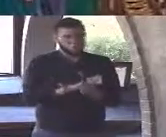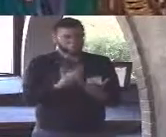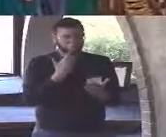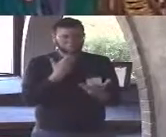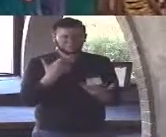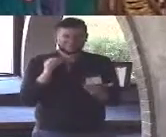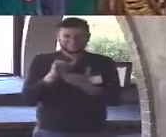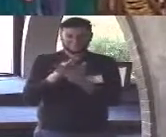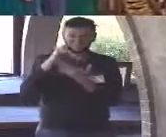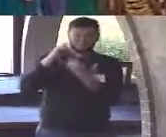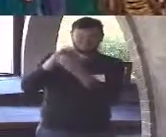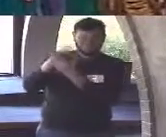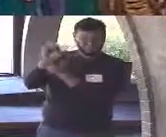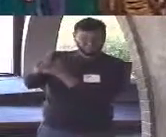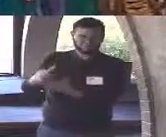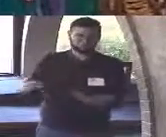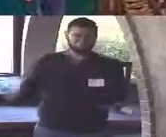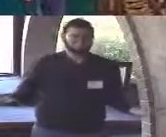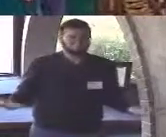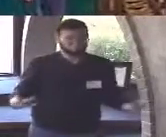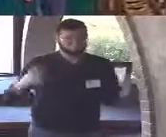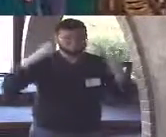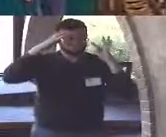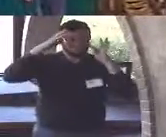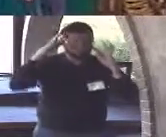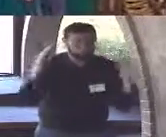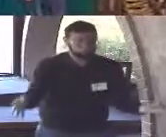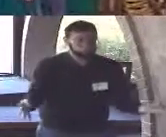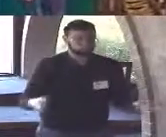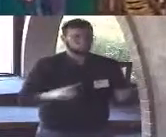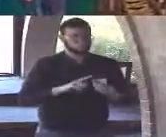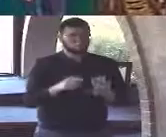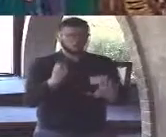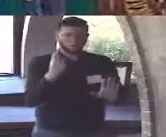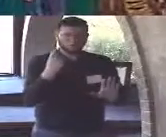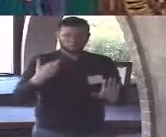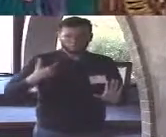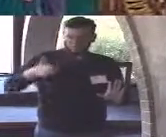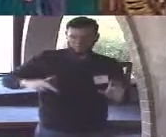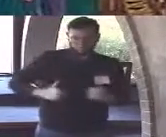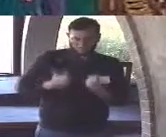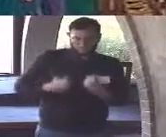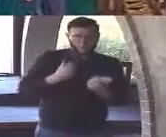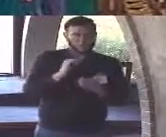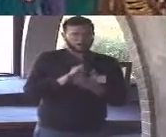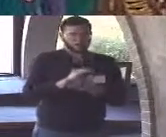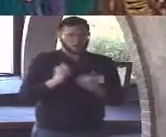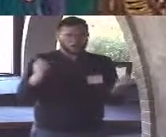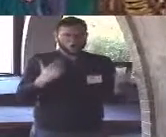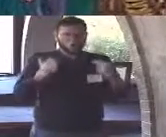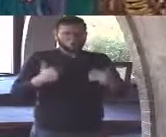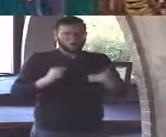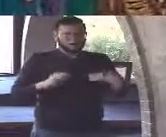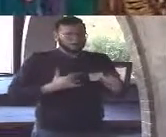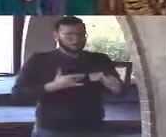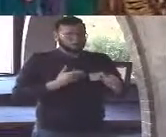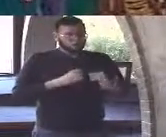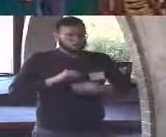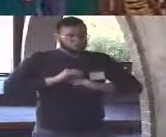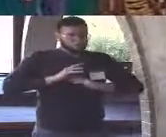irrational nevertheless the religious life the highest form of living that any human can express